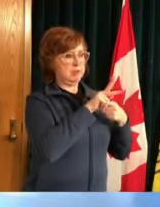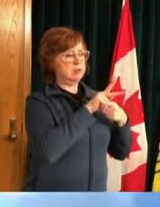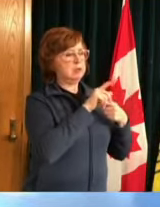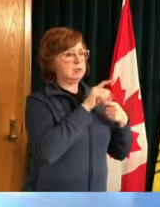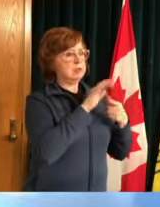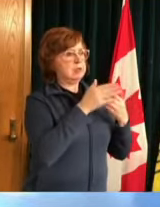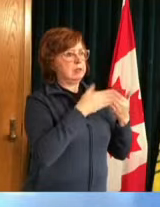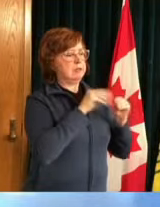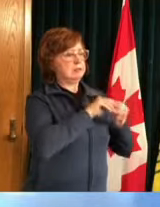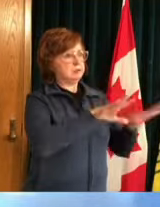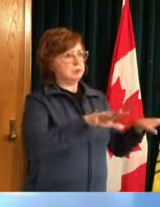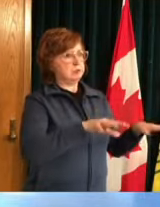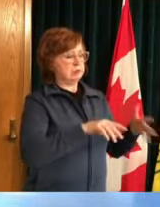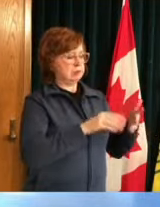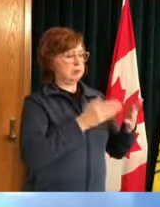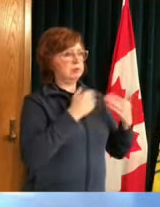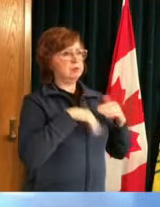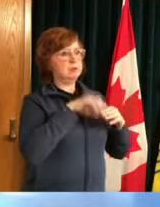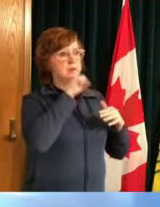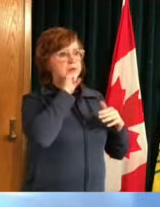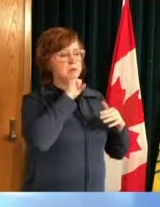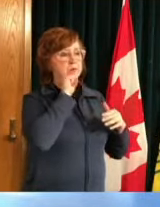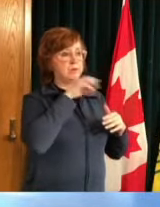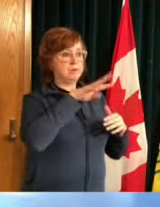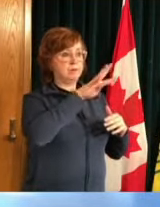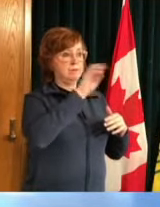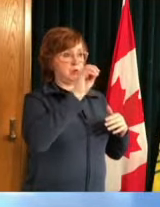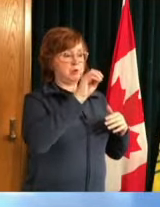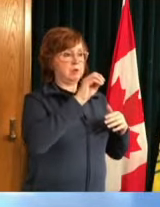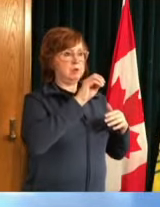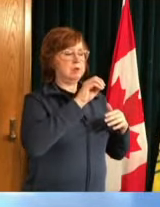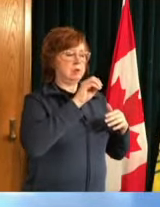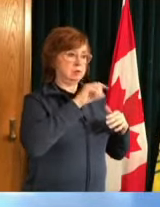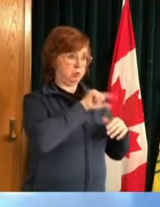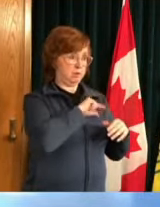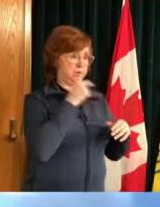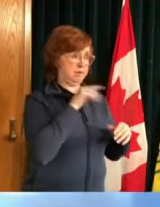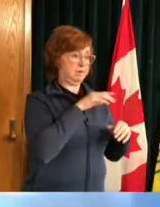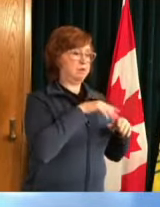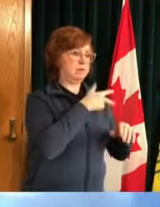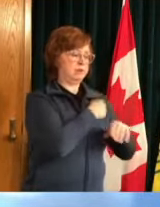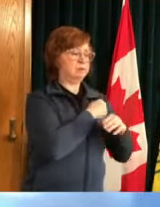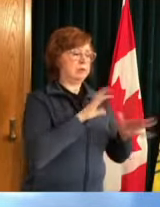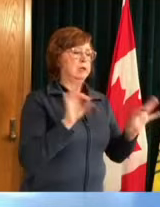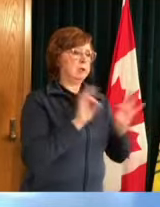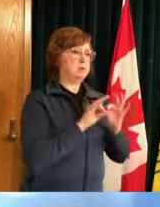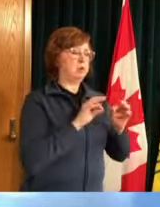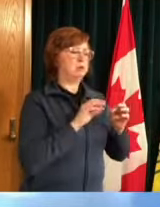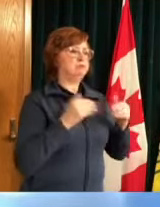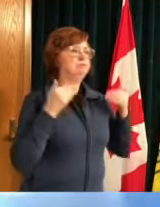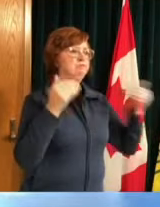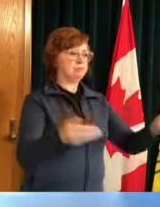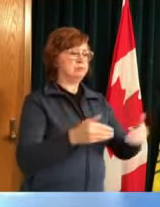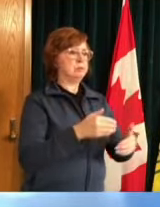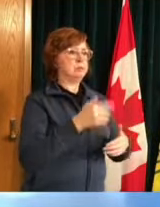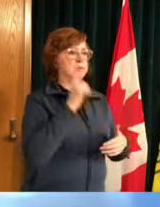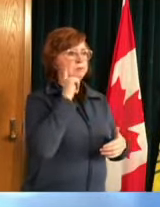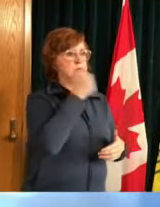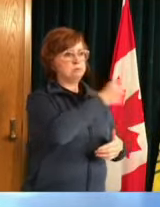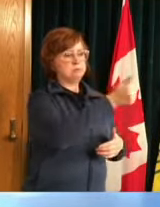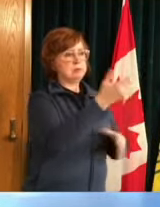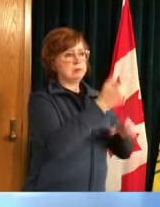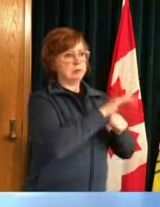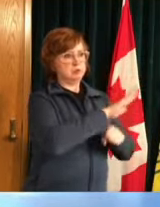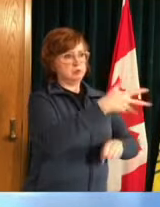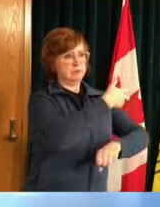and then ultimately 30 and older and i think that is going to be critical and secondly very quickly you know apart from workplaces the second